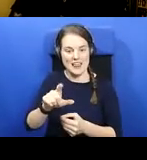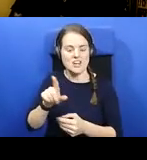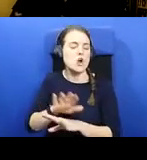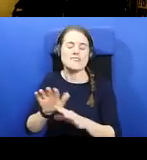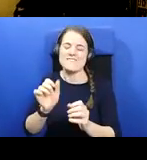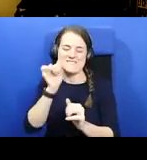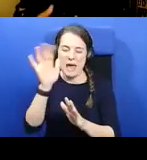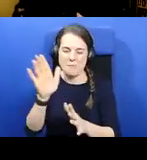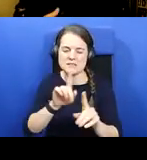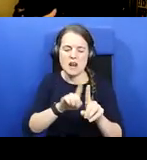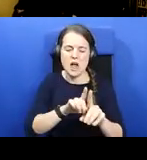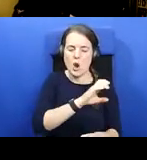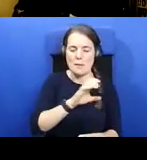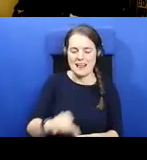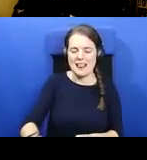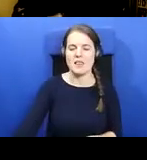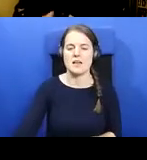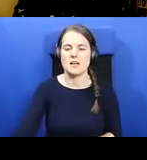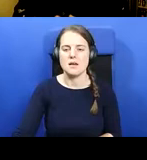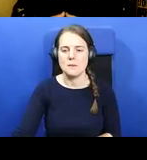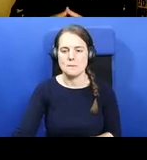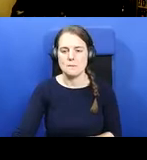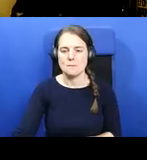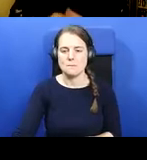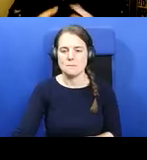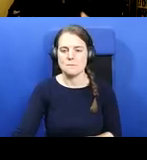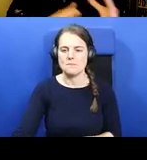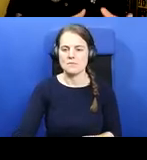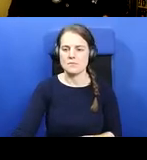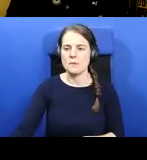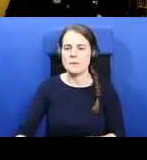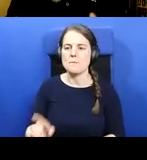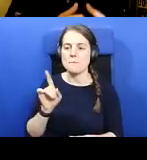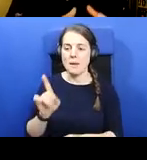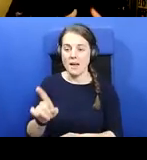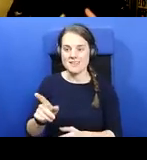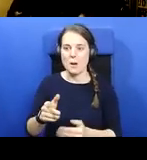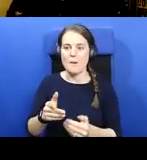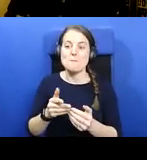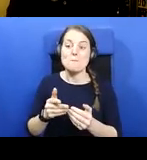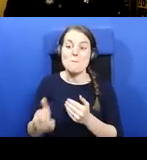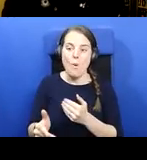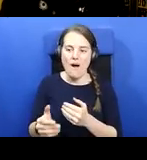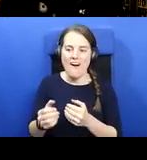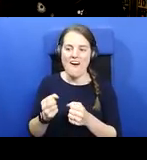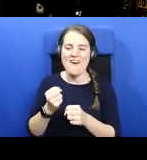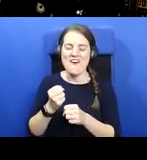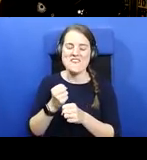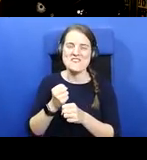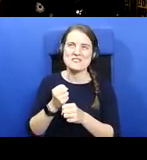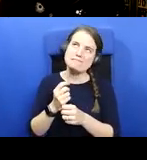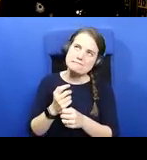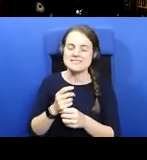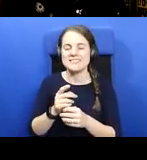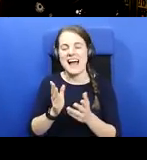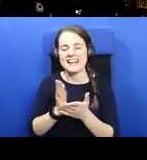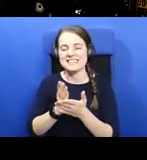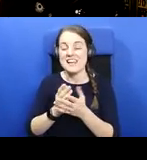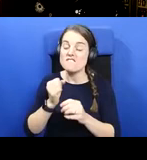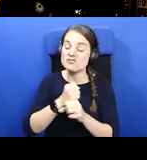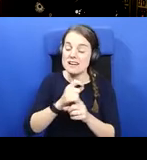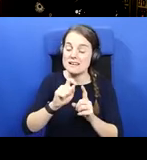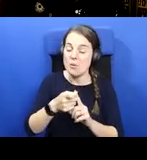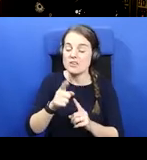him. And one of the things that I've always found frustrating, and actually much more frustrating as I was putting this together, is